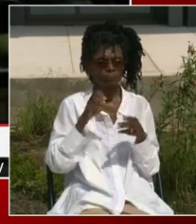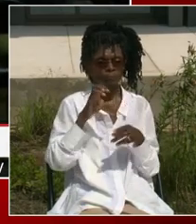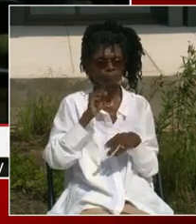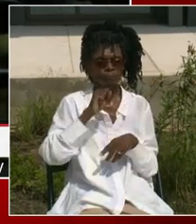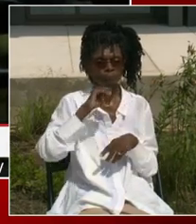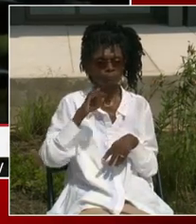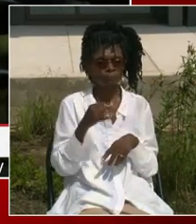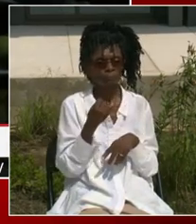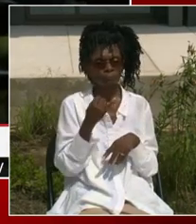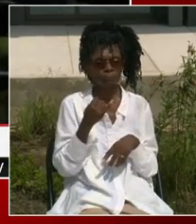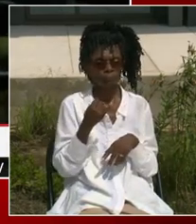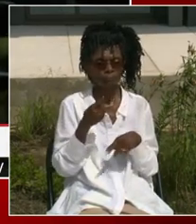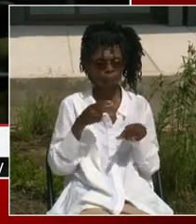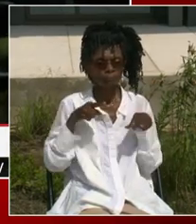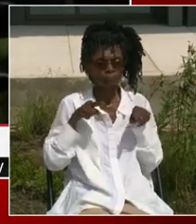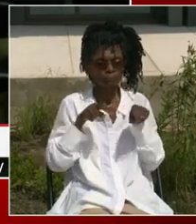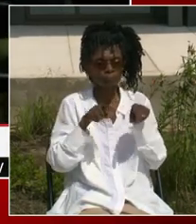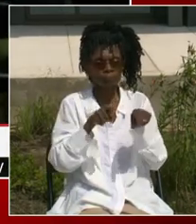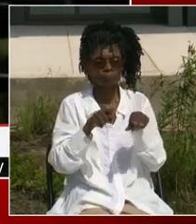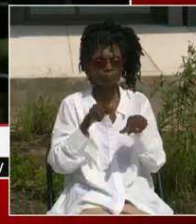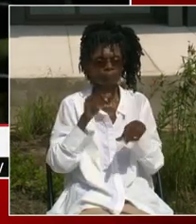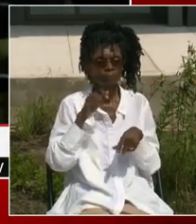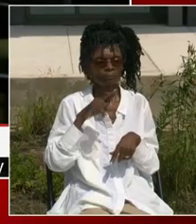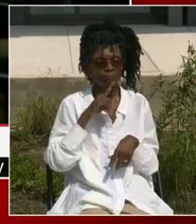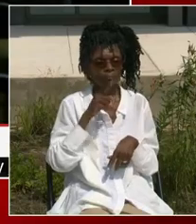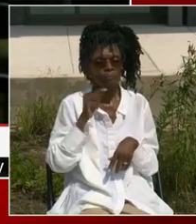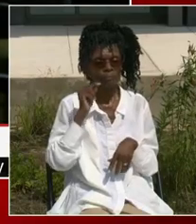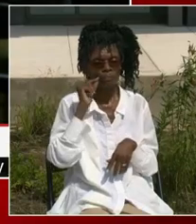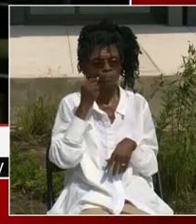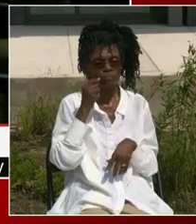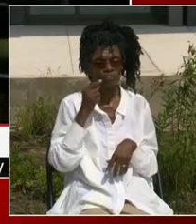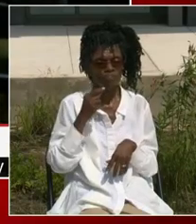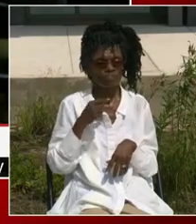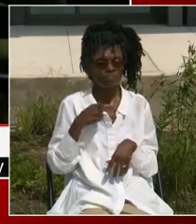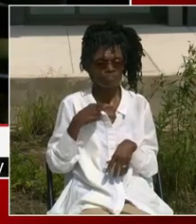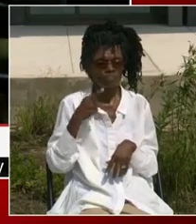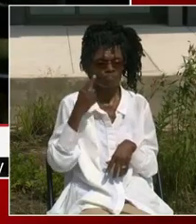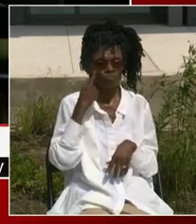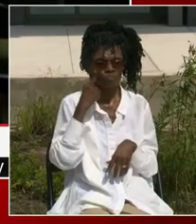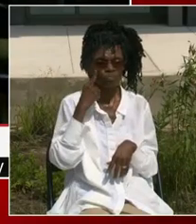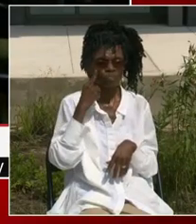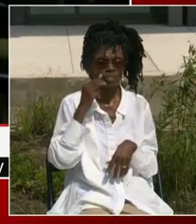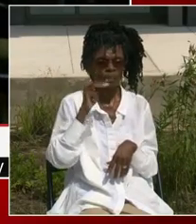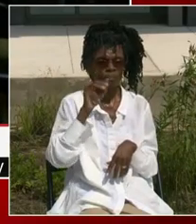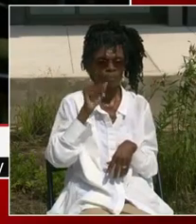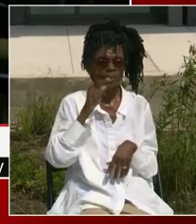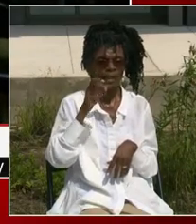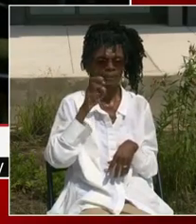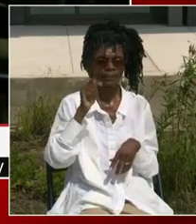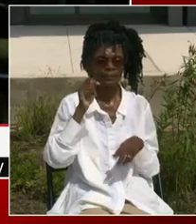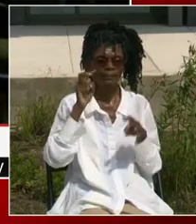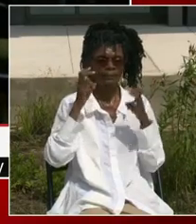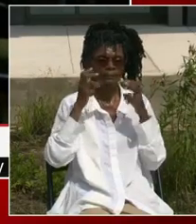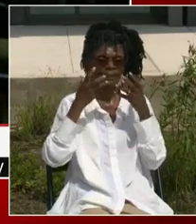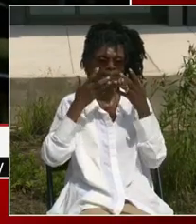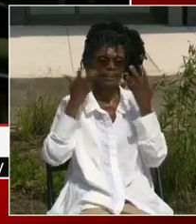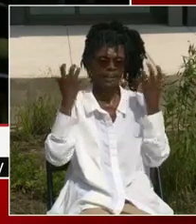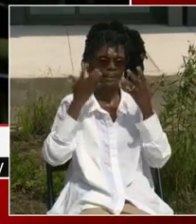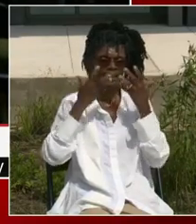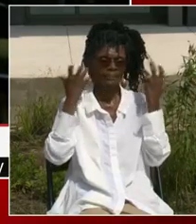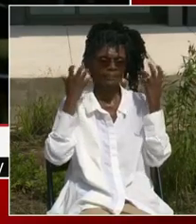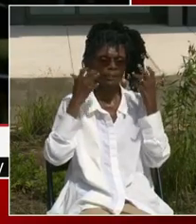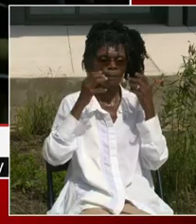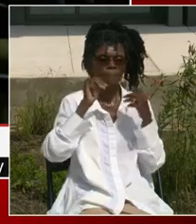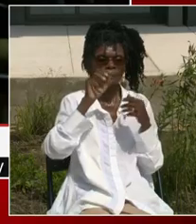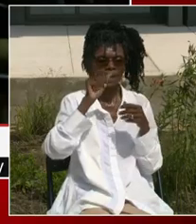Elementary. So I think we're still the Tigers. And a thank you to the staff and to the teachers and the principal. I look forward to attending all the community events